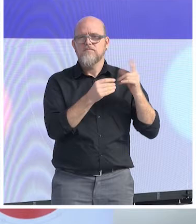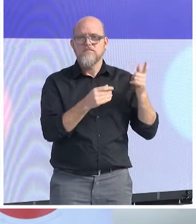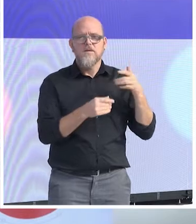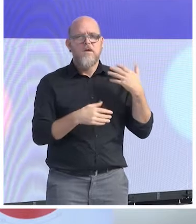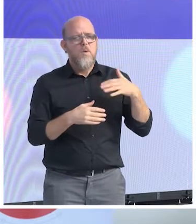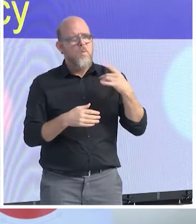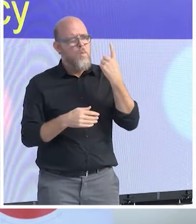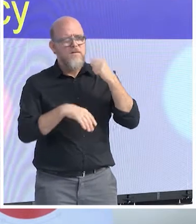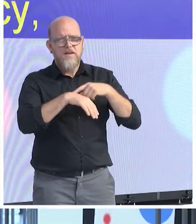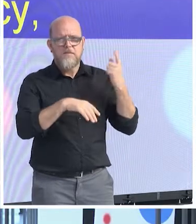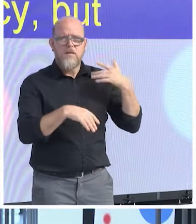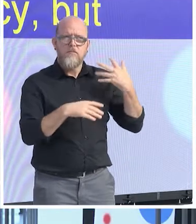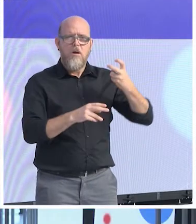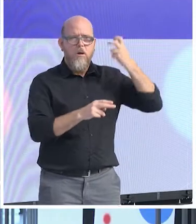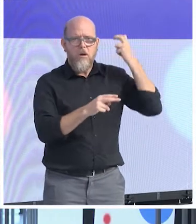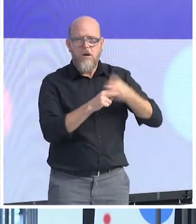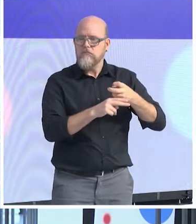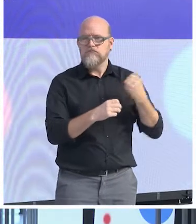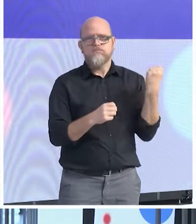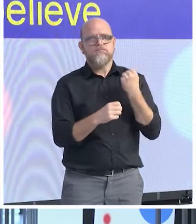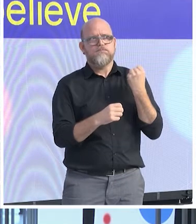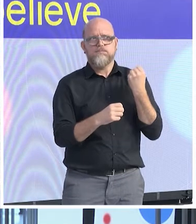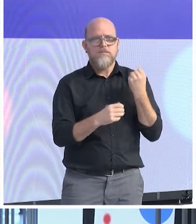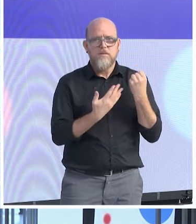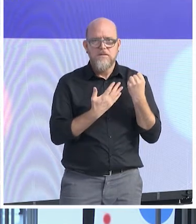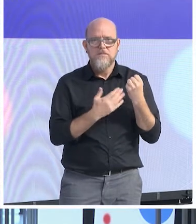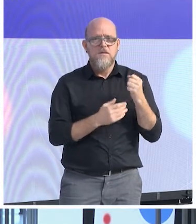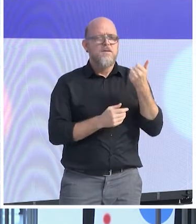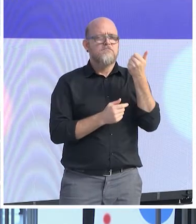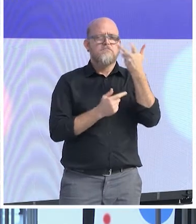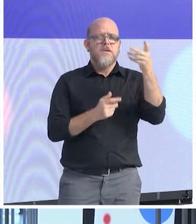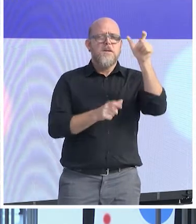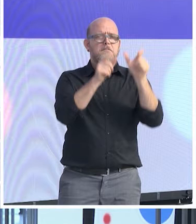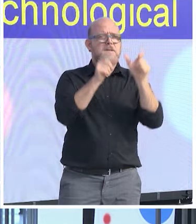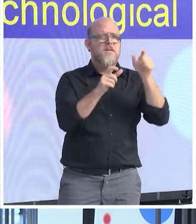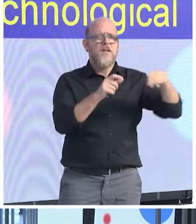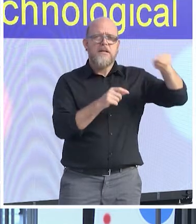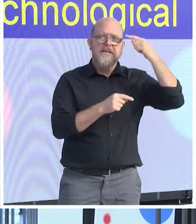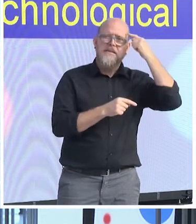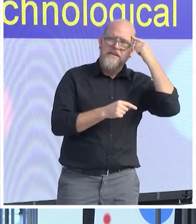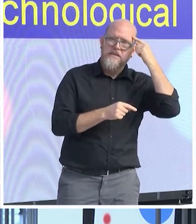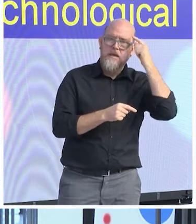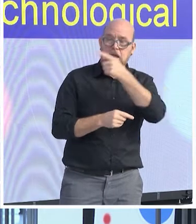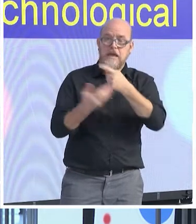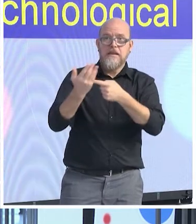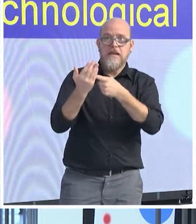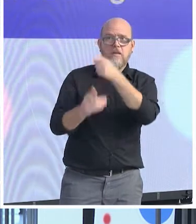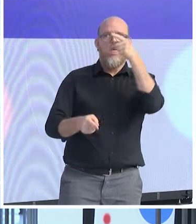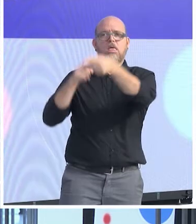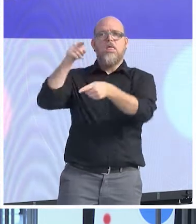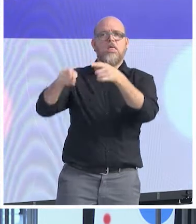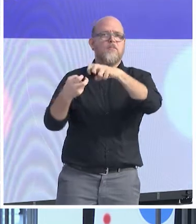many people start to believe that with these major technological changes authoritarian countries like China